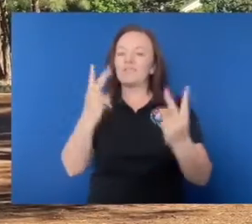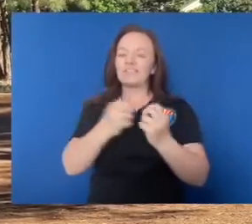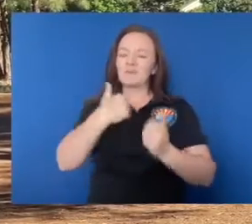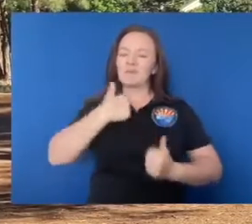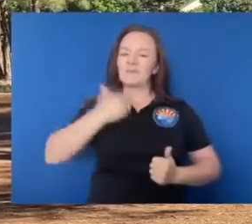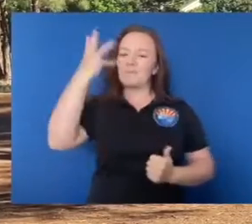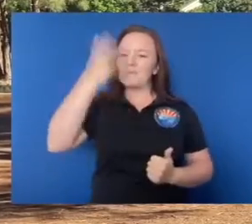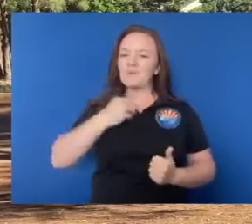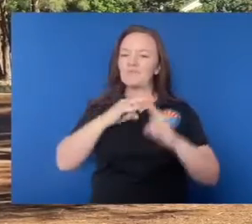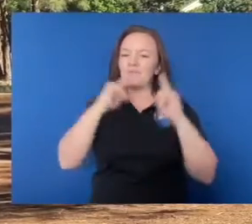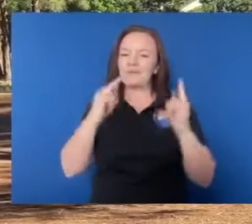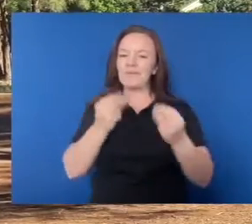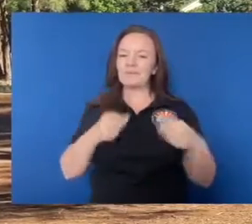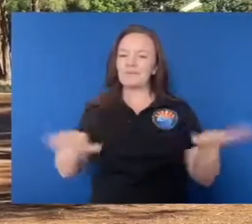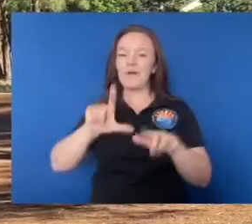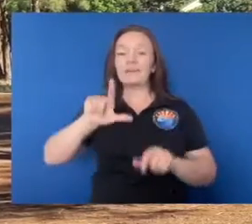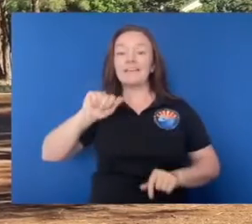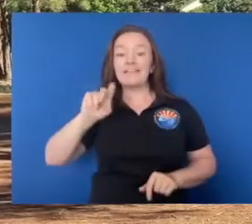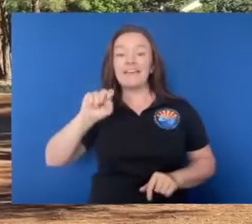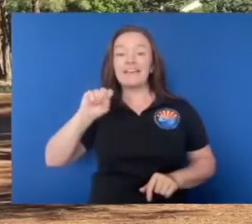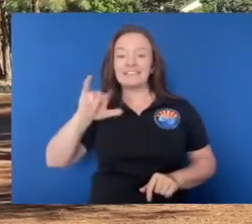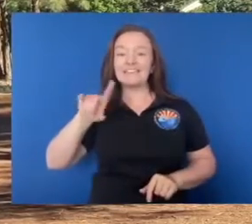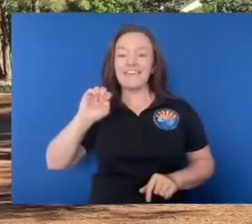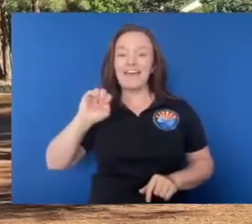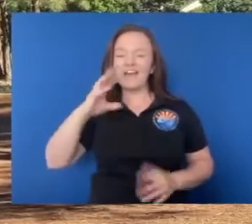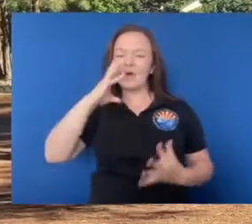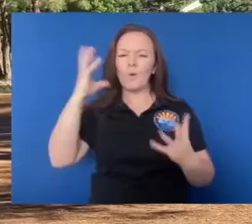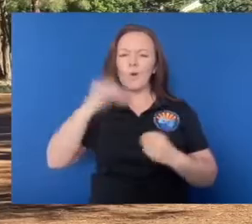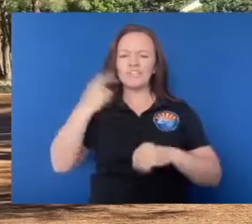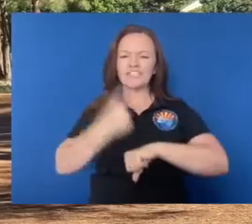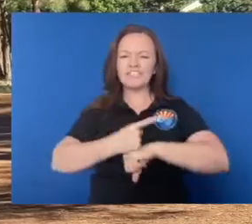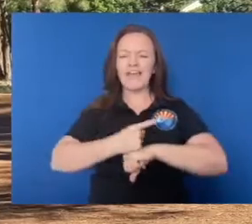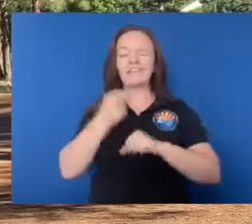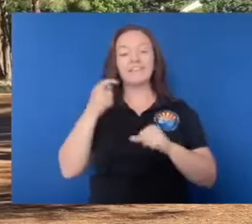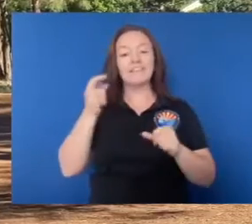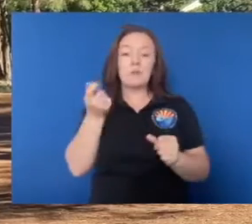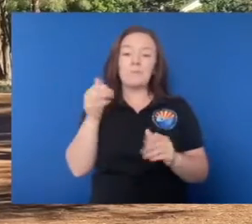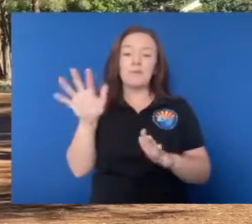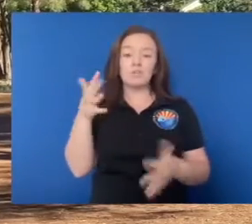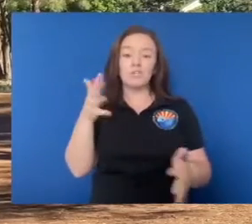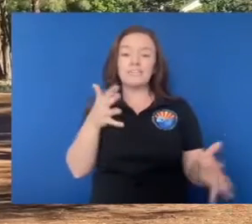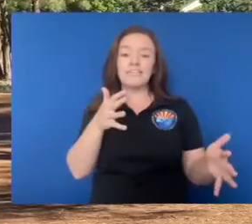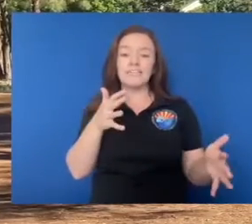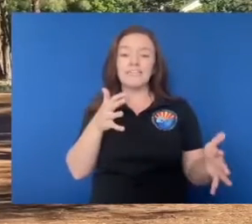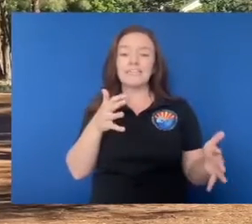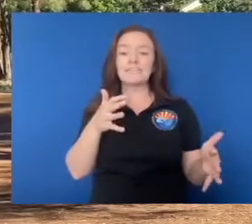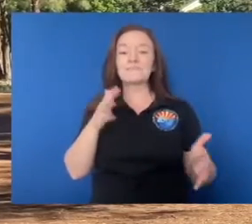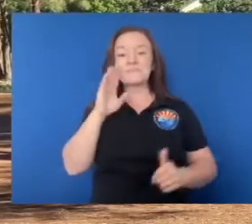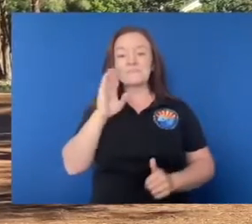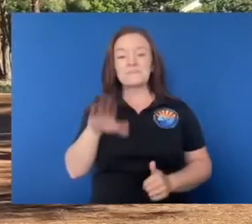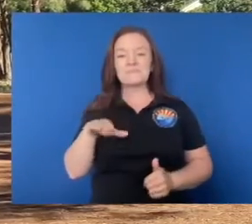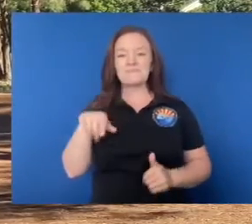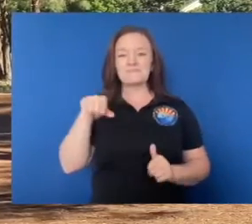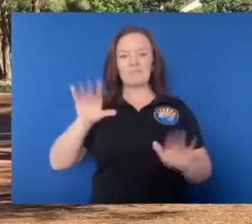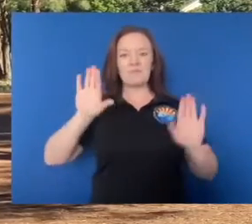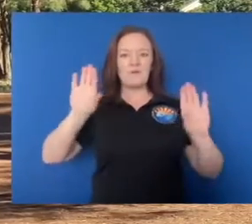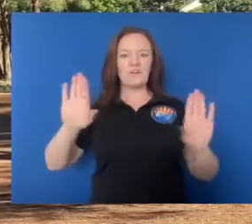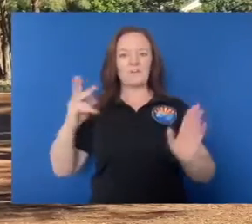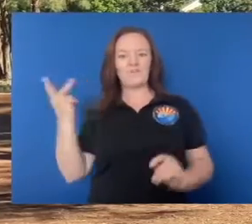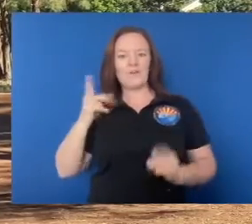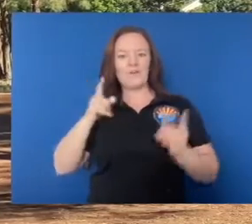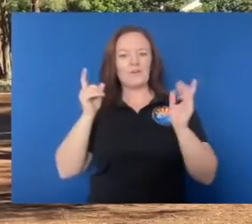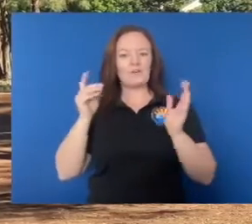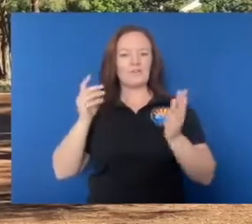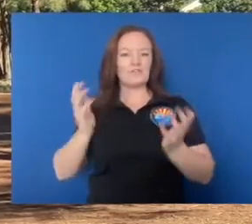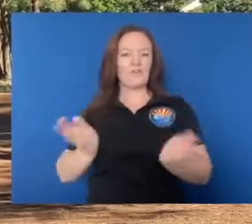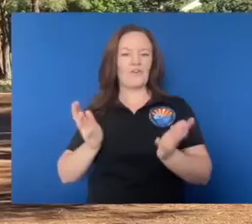with me in this beautiful campground. We're up here in Lakeside. Thanks for having me. a gorgeous day. It's a little breezy and you know, this was